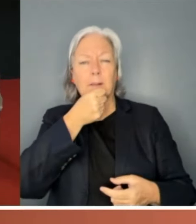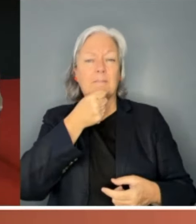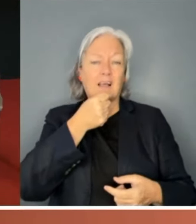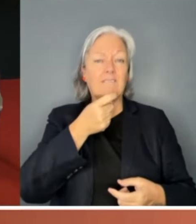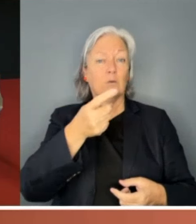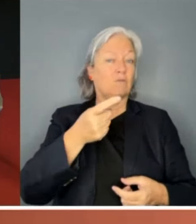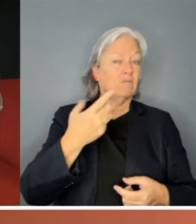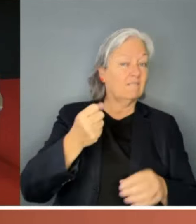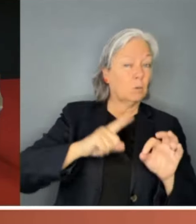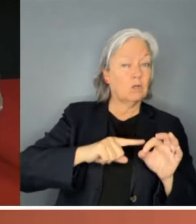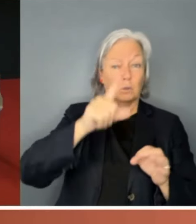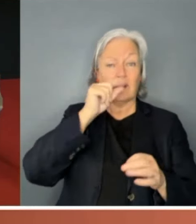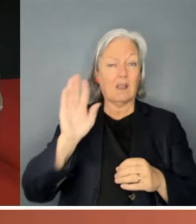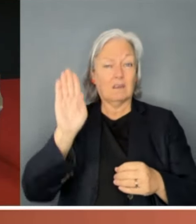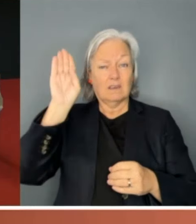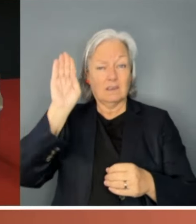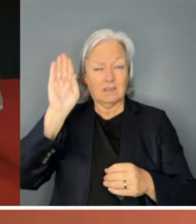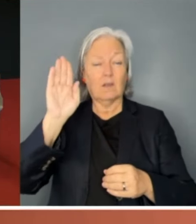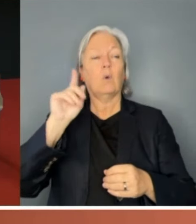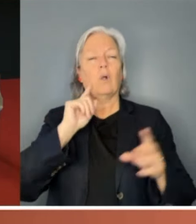and someone will get a mic to you.